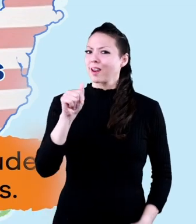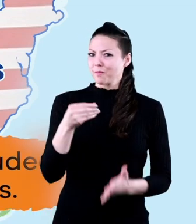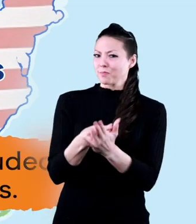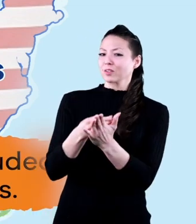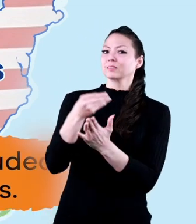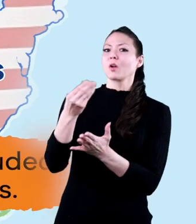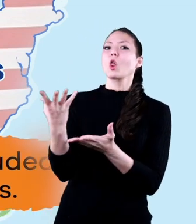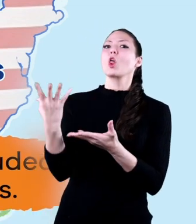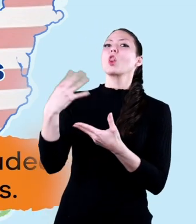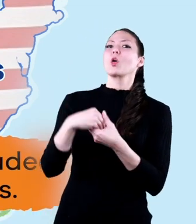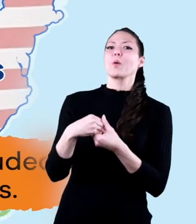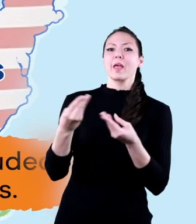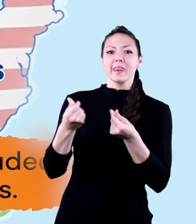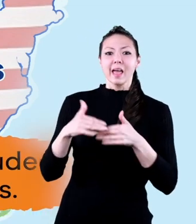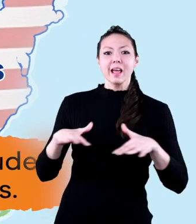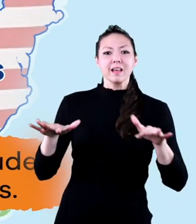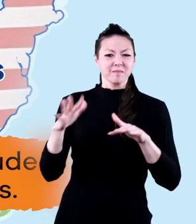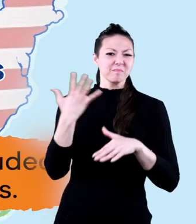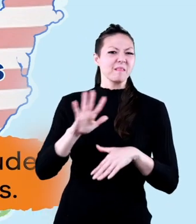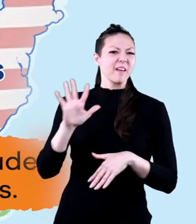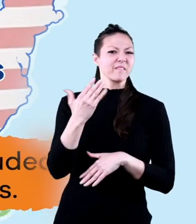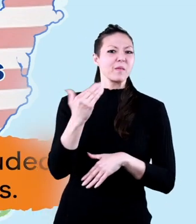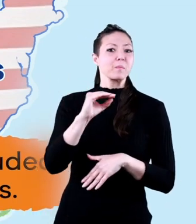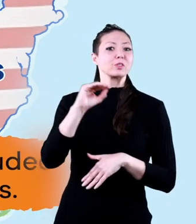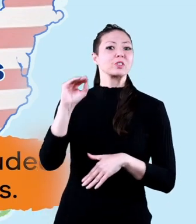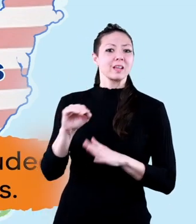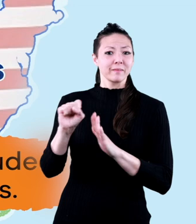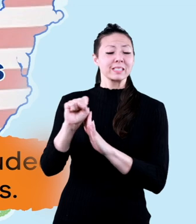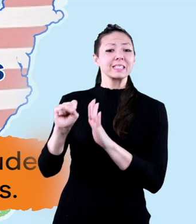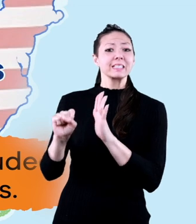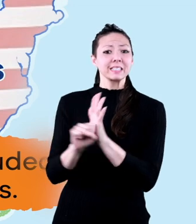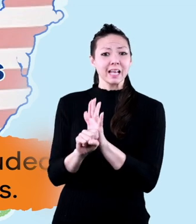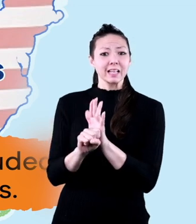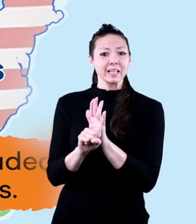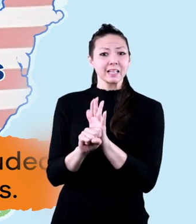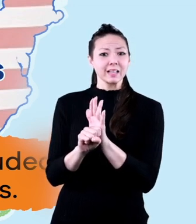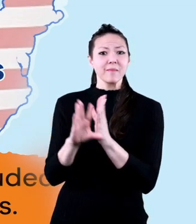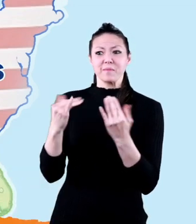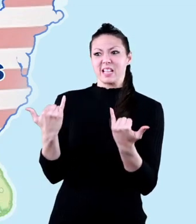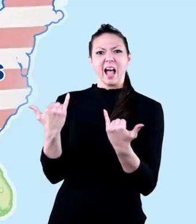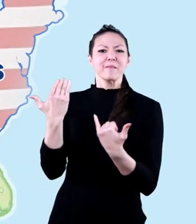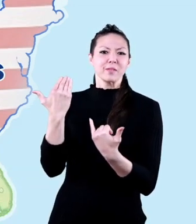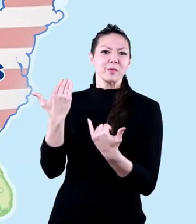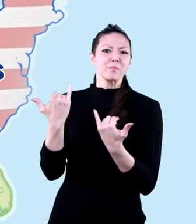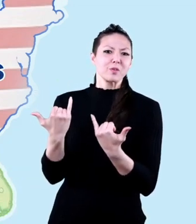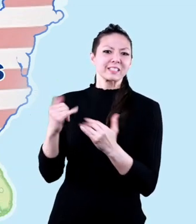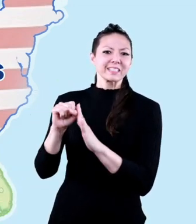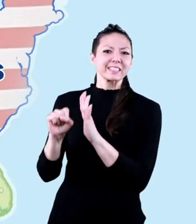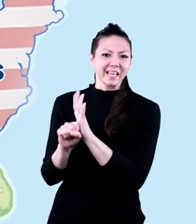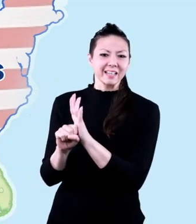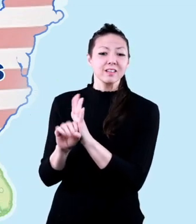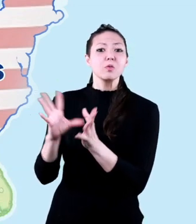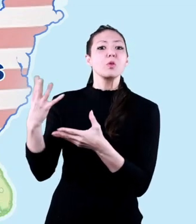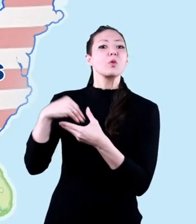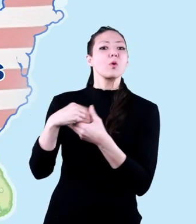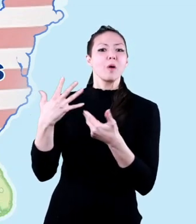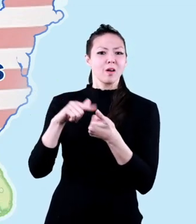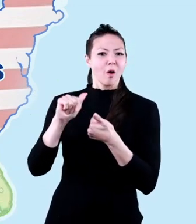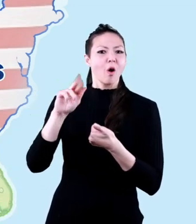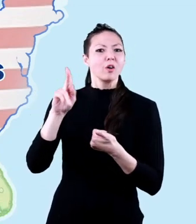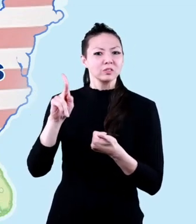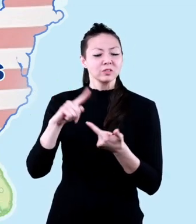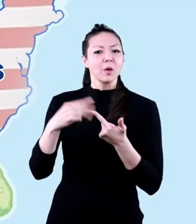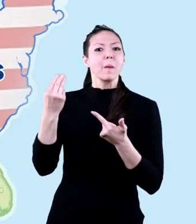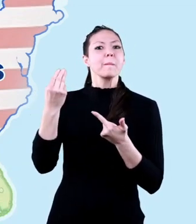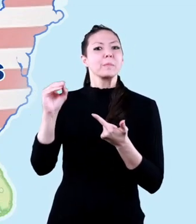The Louisiana Purchase included land from 15 present states, including all of Arkansas,